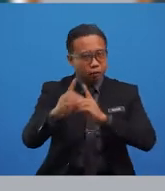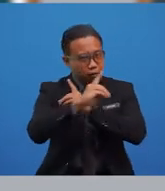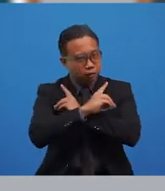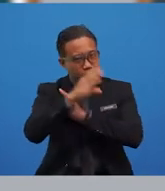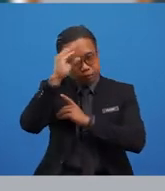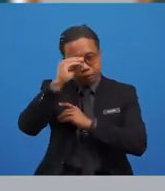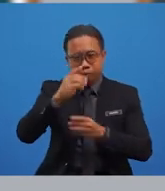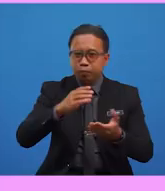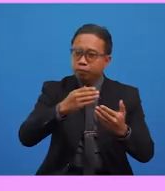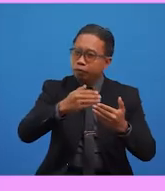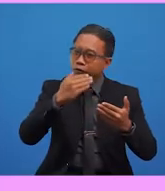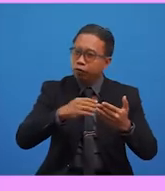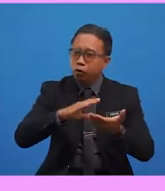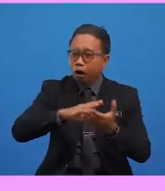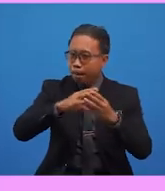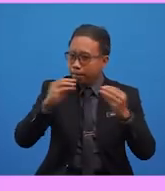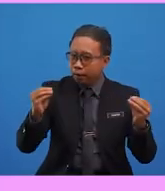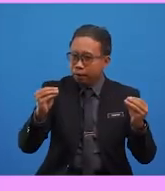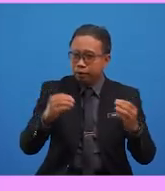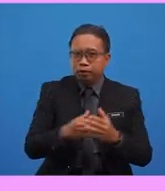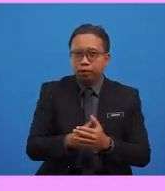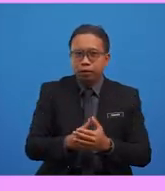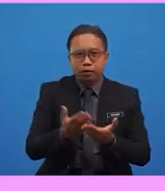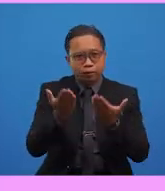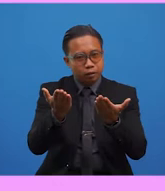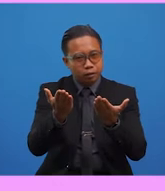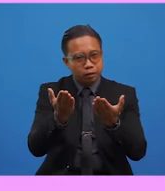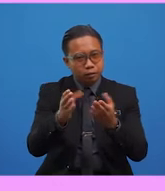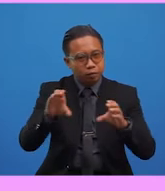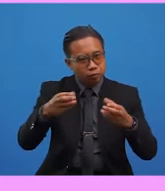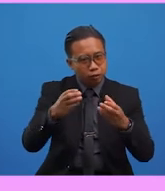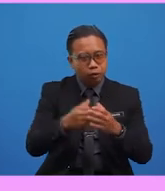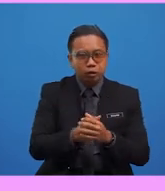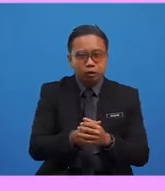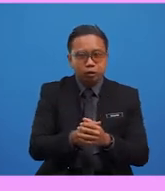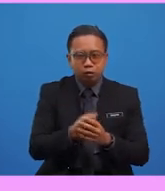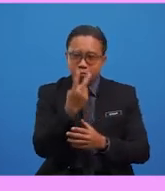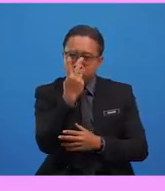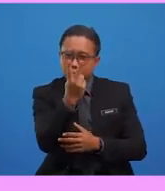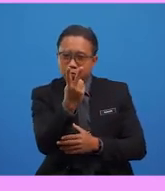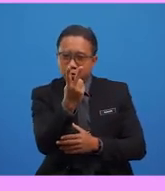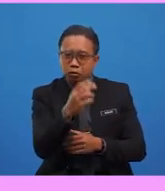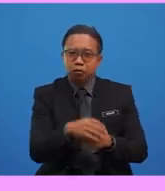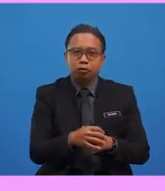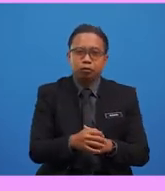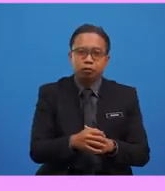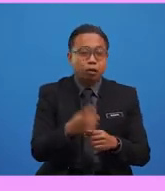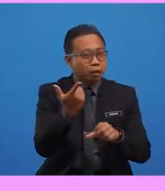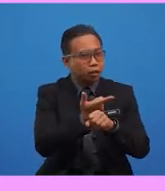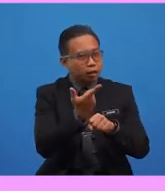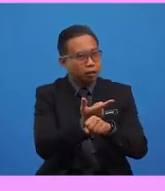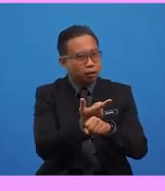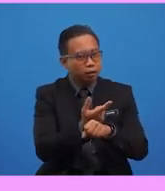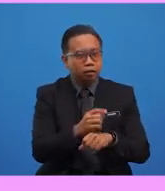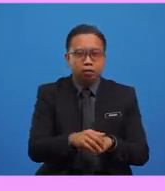our lesson, here's our mega challenge for today. Just like in previous challenge, you will create your